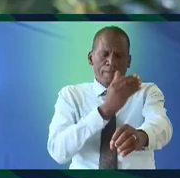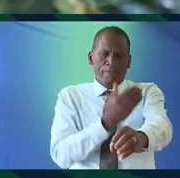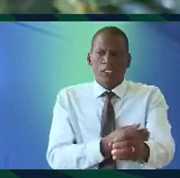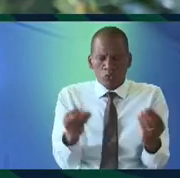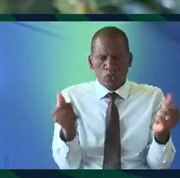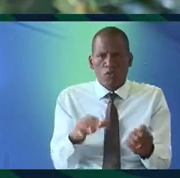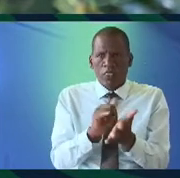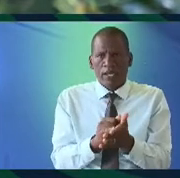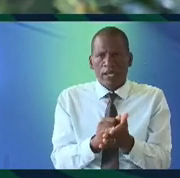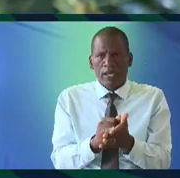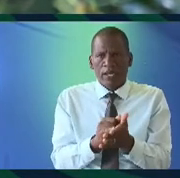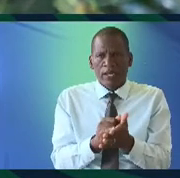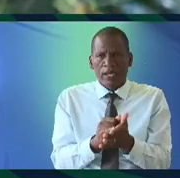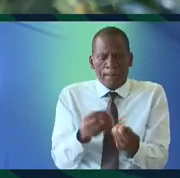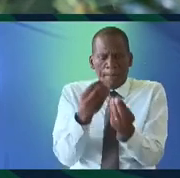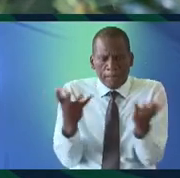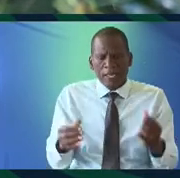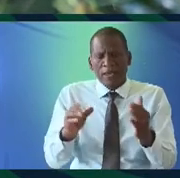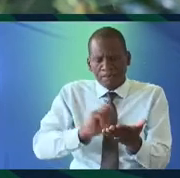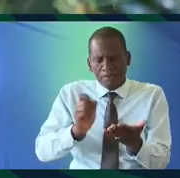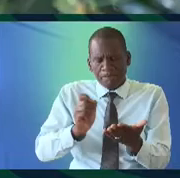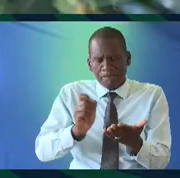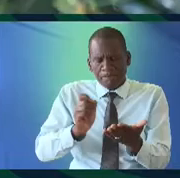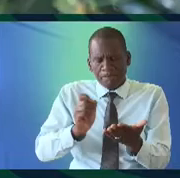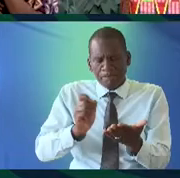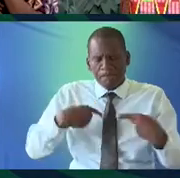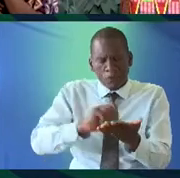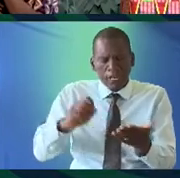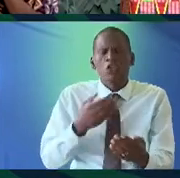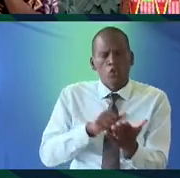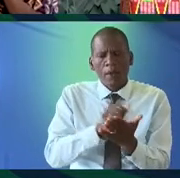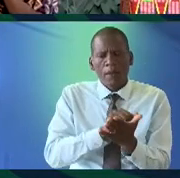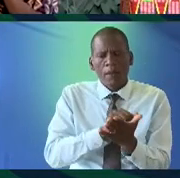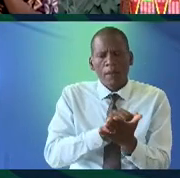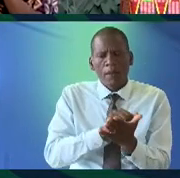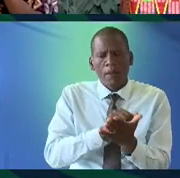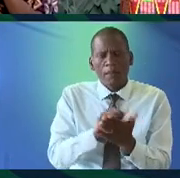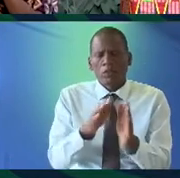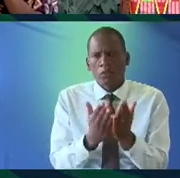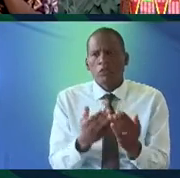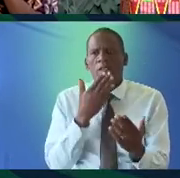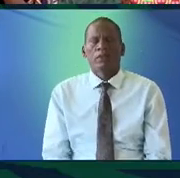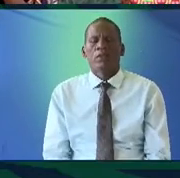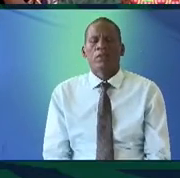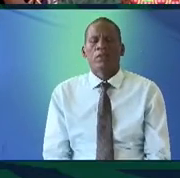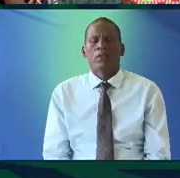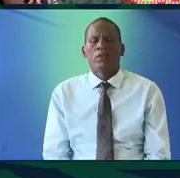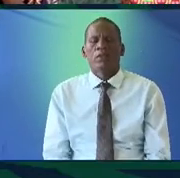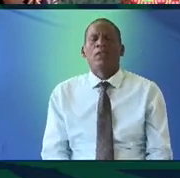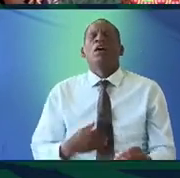to handle that proliferation of so many others and so many publishable books thank you